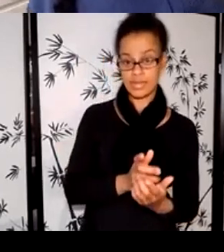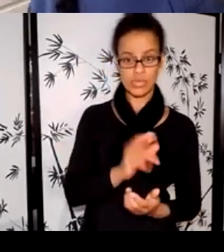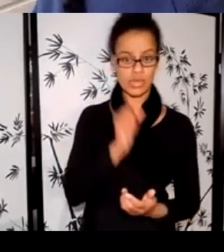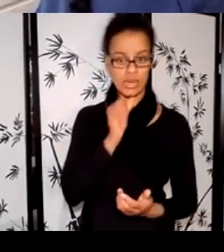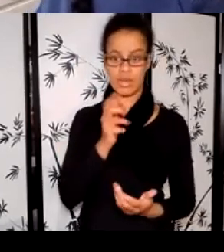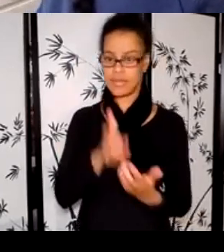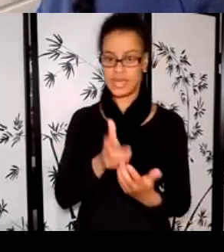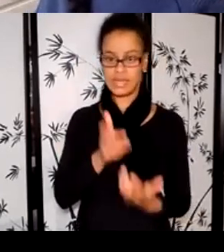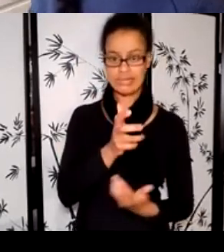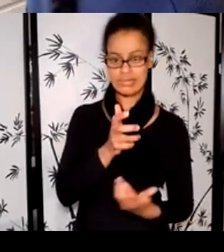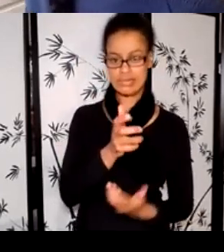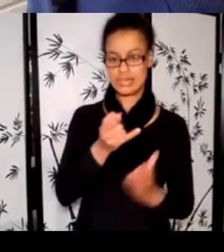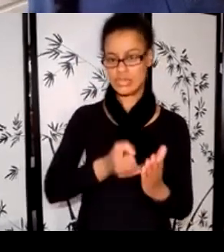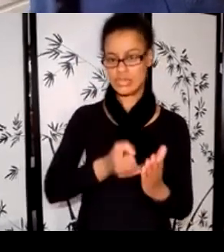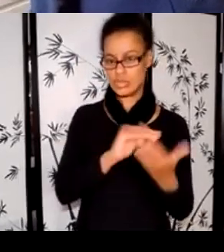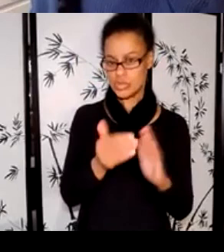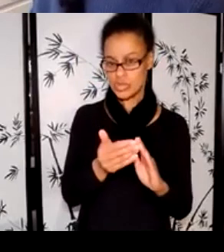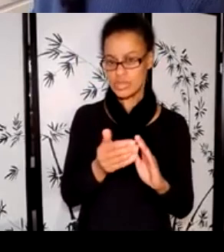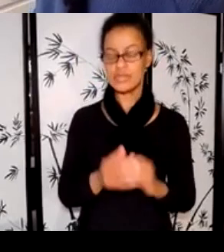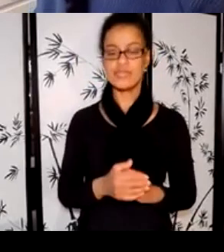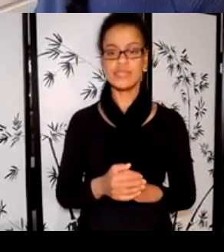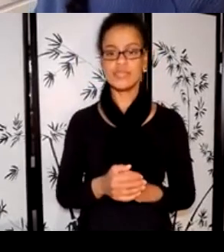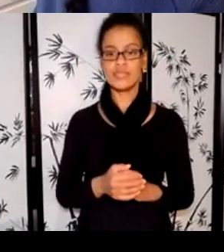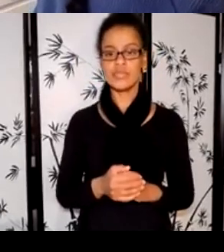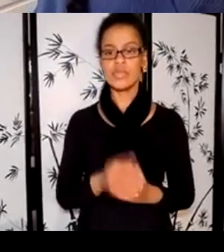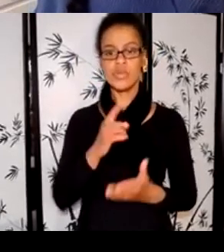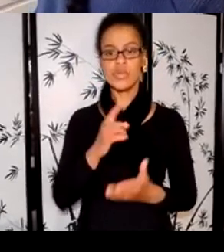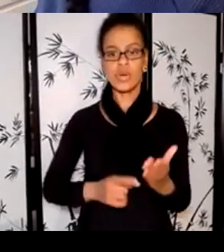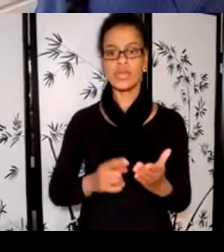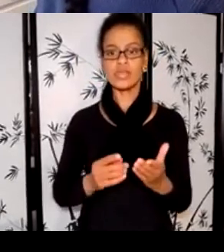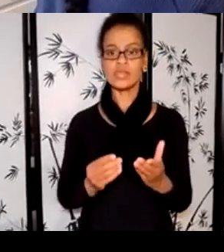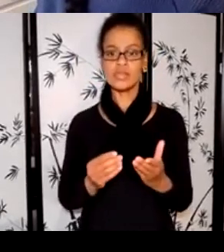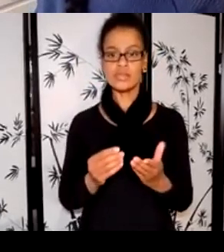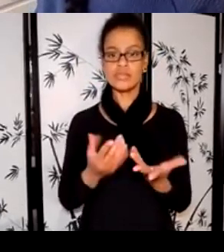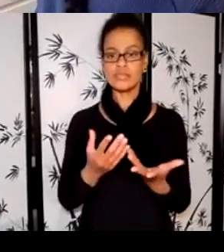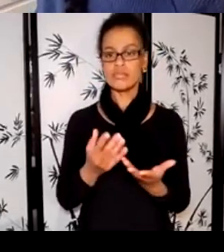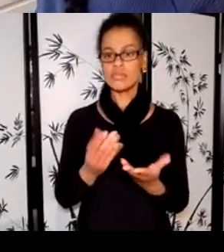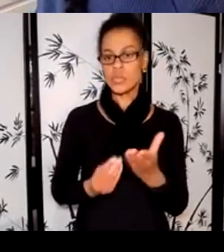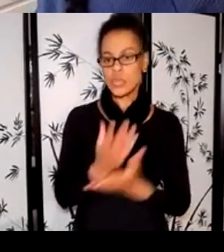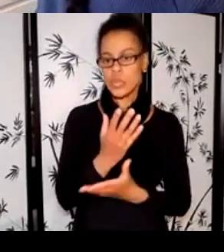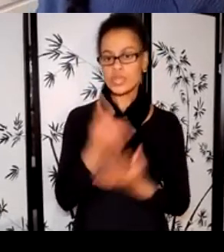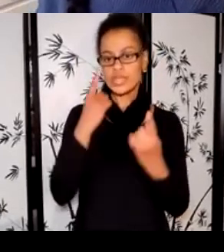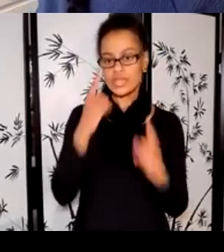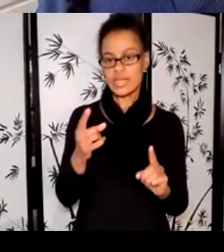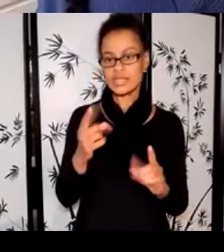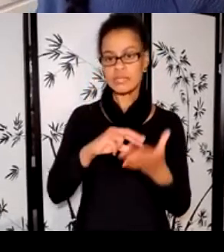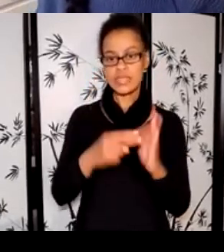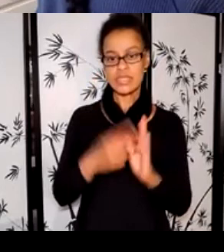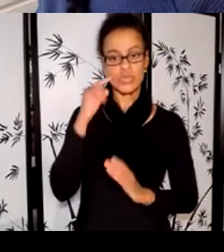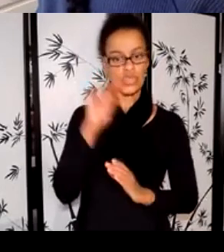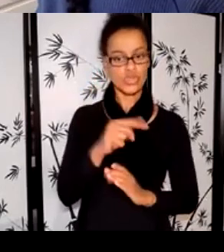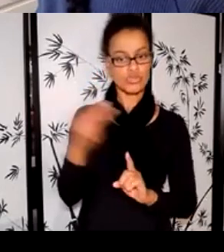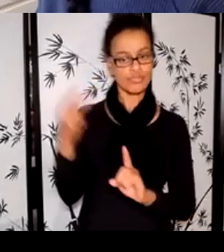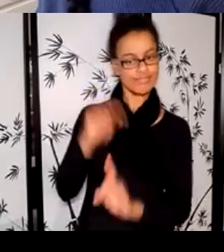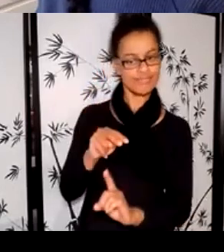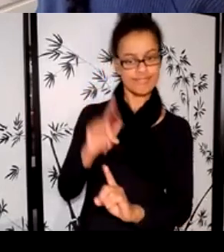what artistic quality, growth, or success means for you. Being able to recognize the challenges or barriers